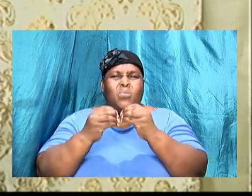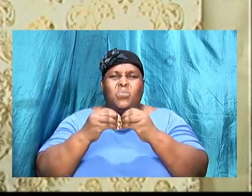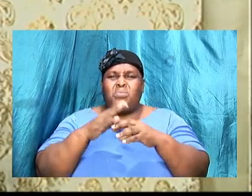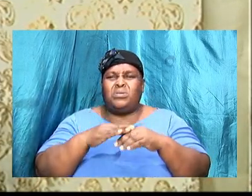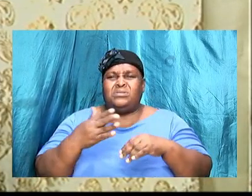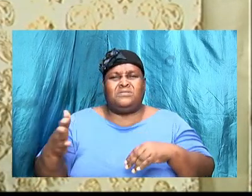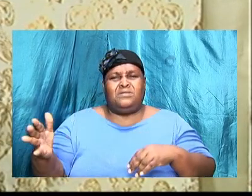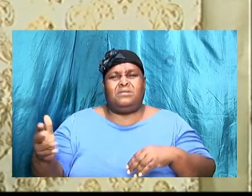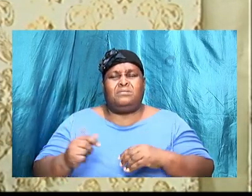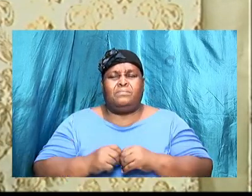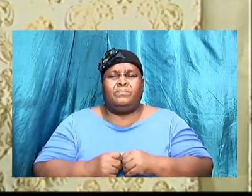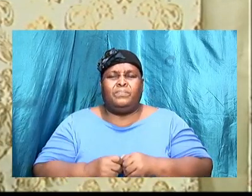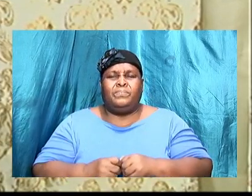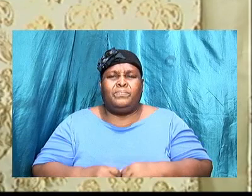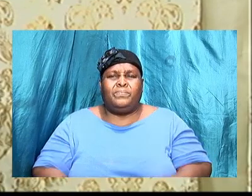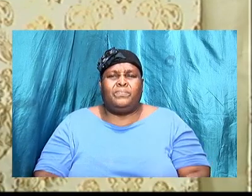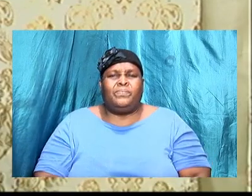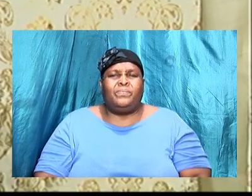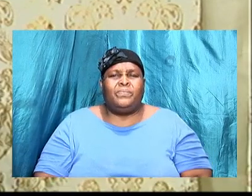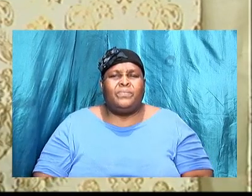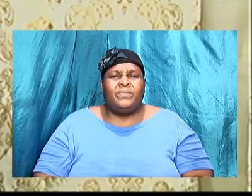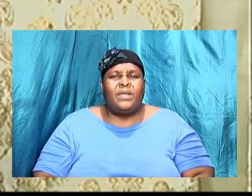and as I speak to us right now,